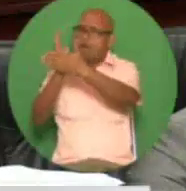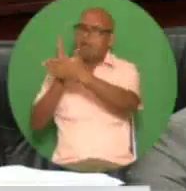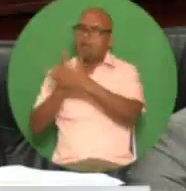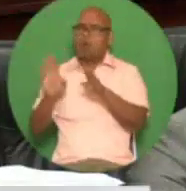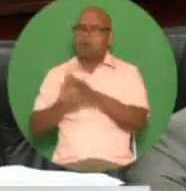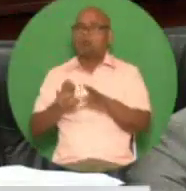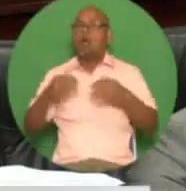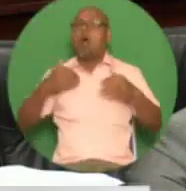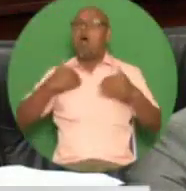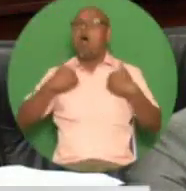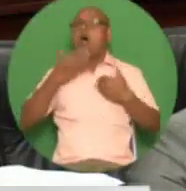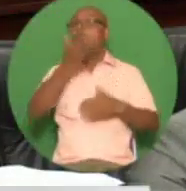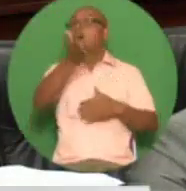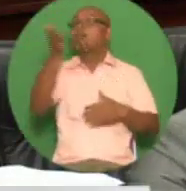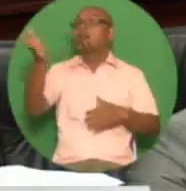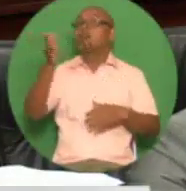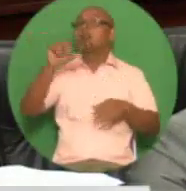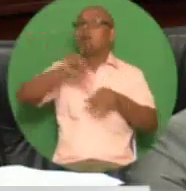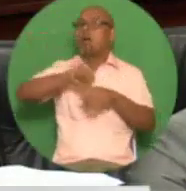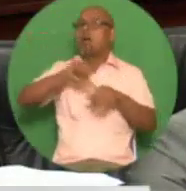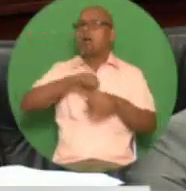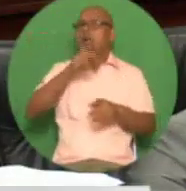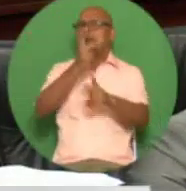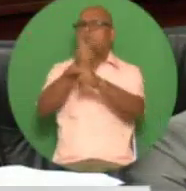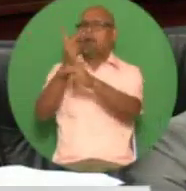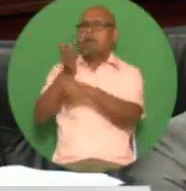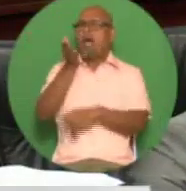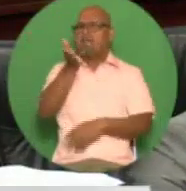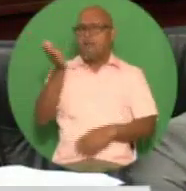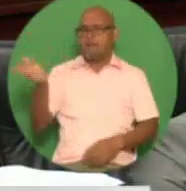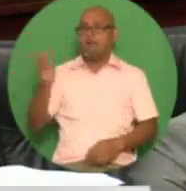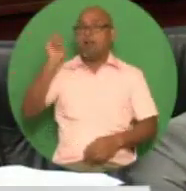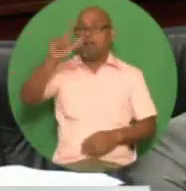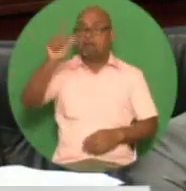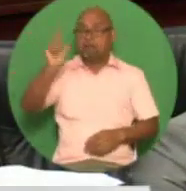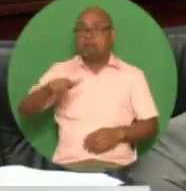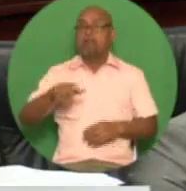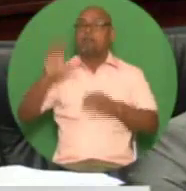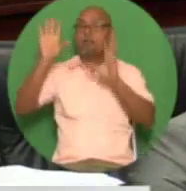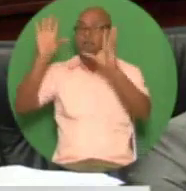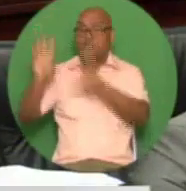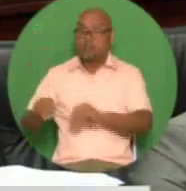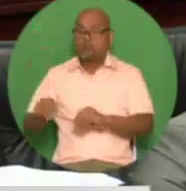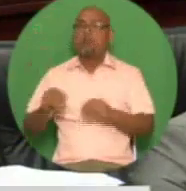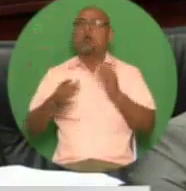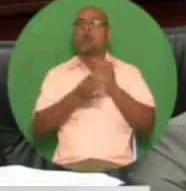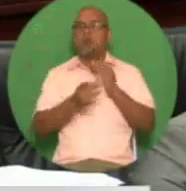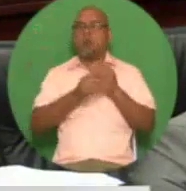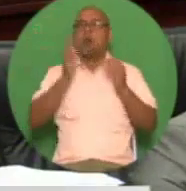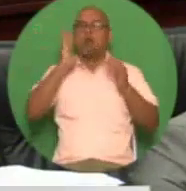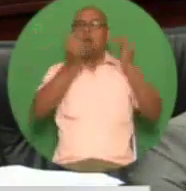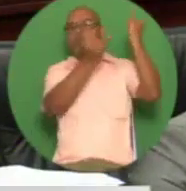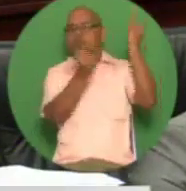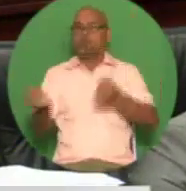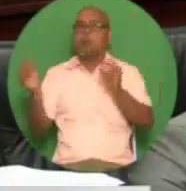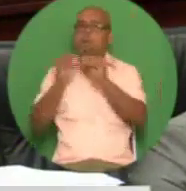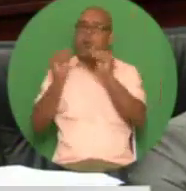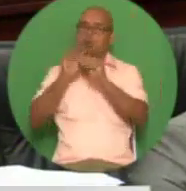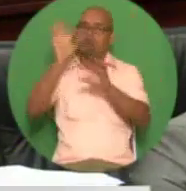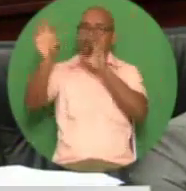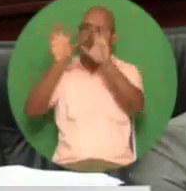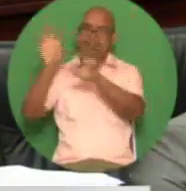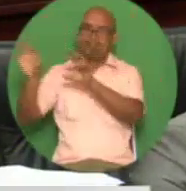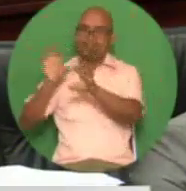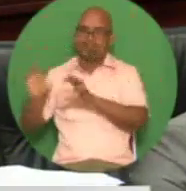in due course petrotron will import all of the required types and grades of fuel and supply the national petroleum